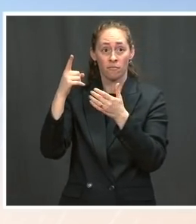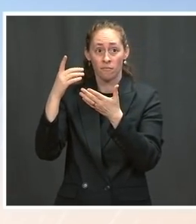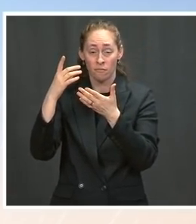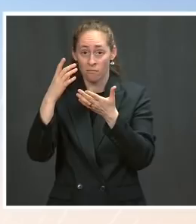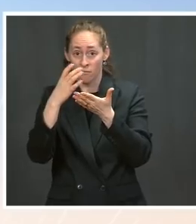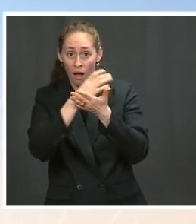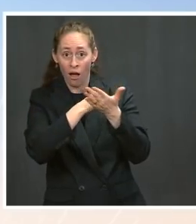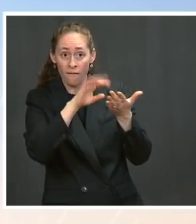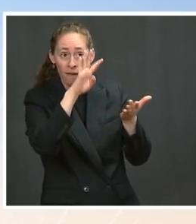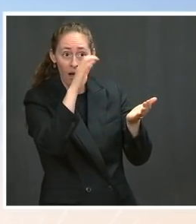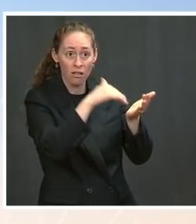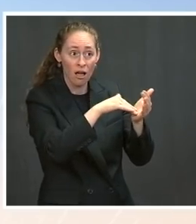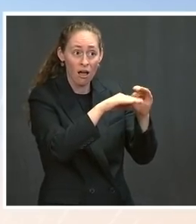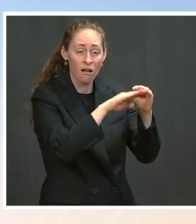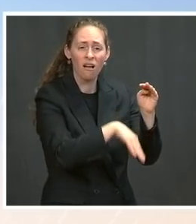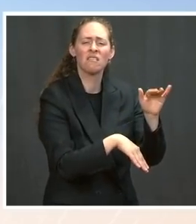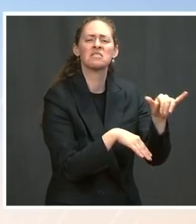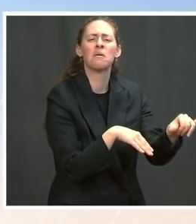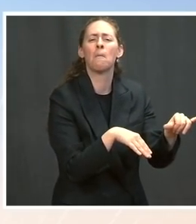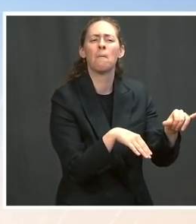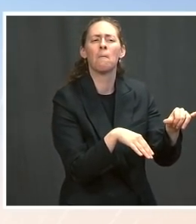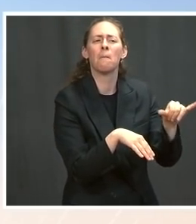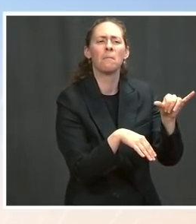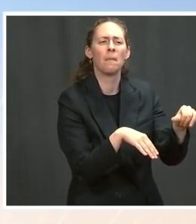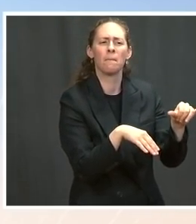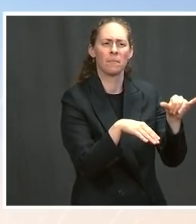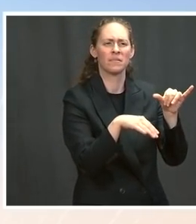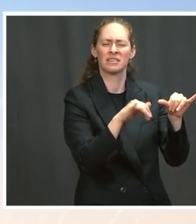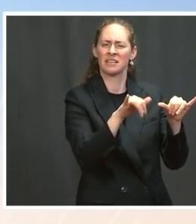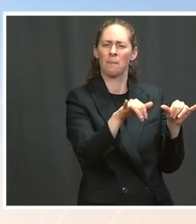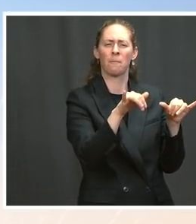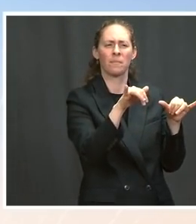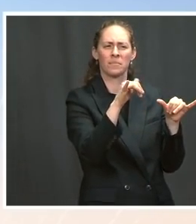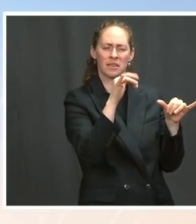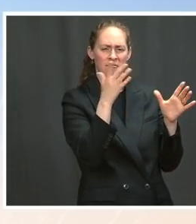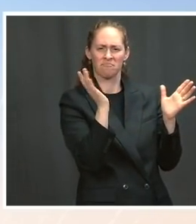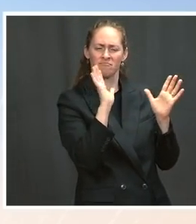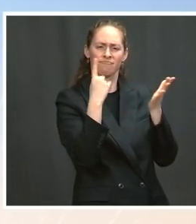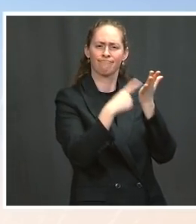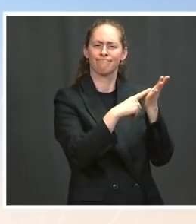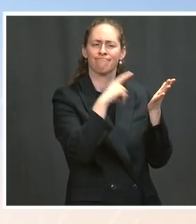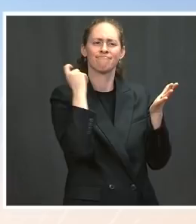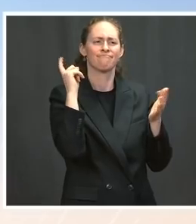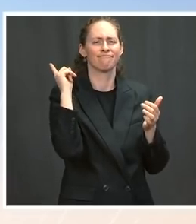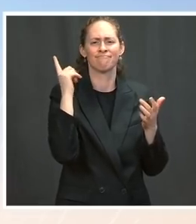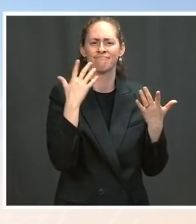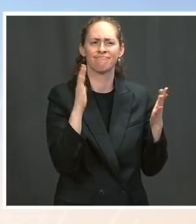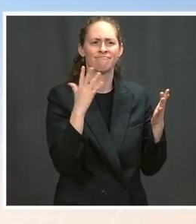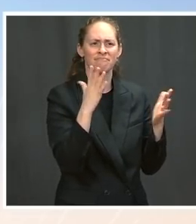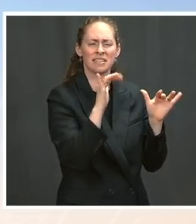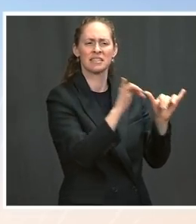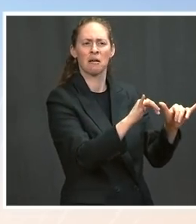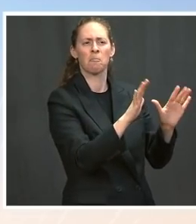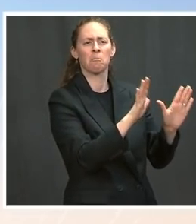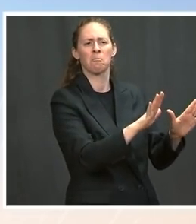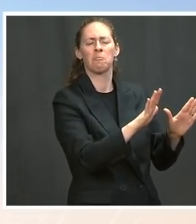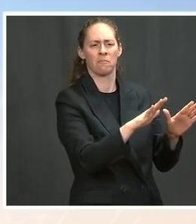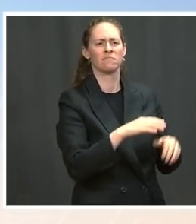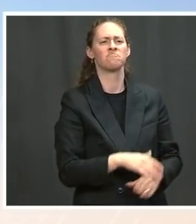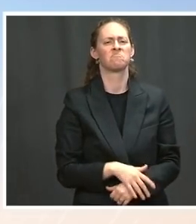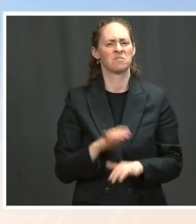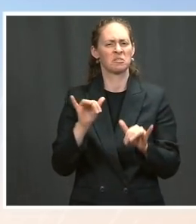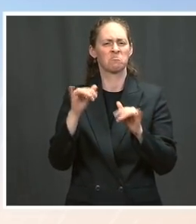That's a line in the sand for the President, and that remains his approach and policy moving forward. And also, what these tax